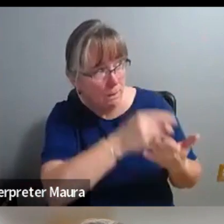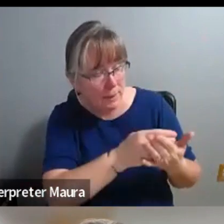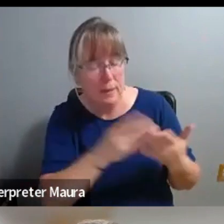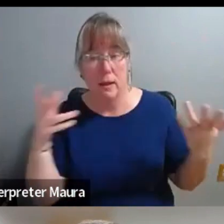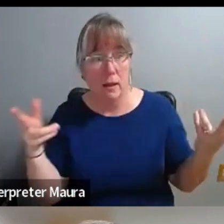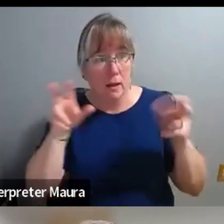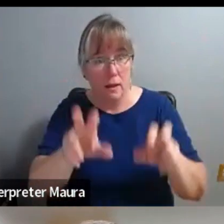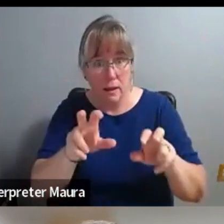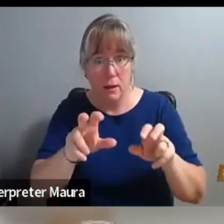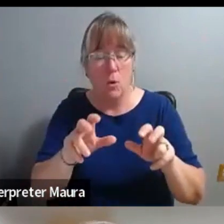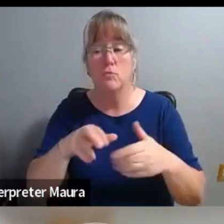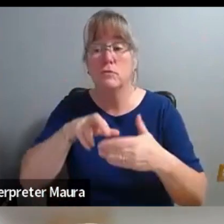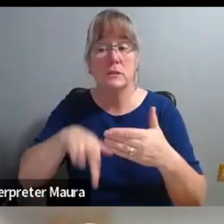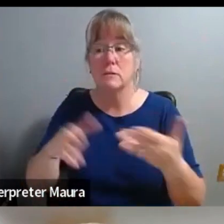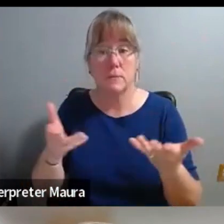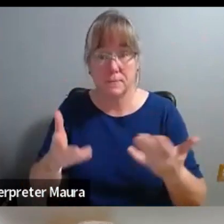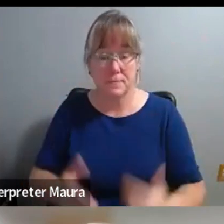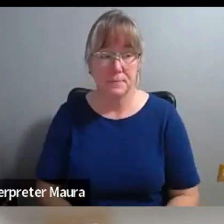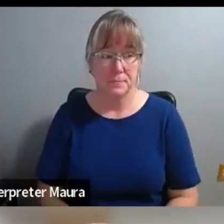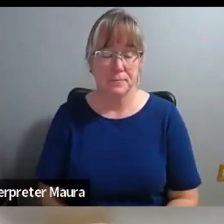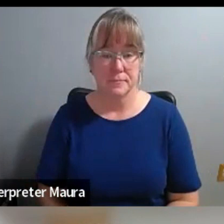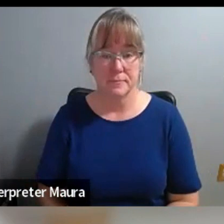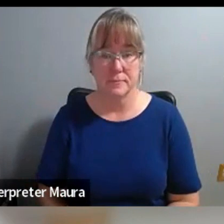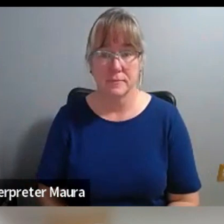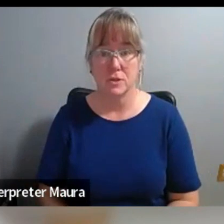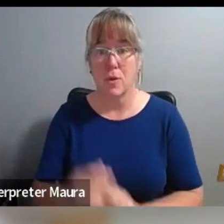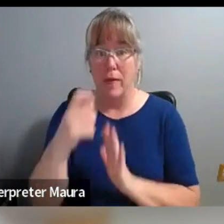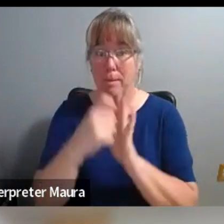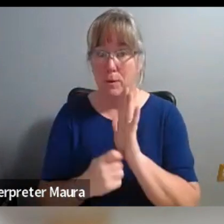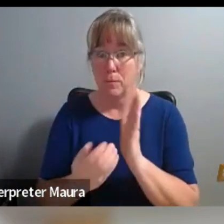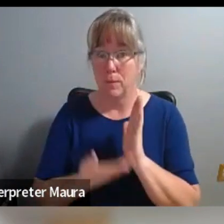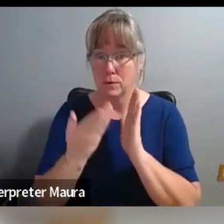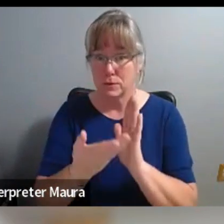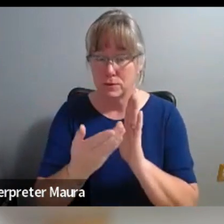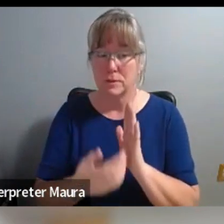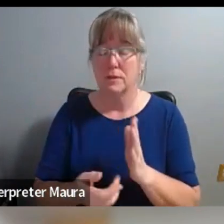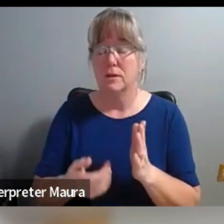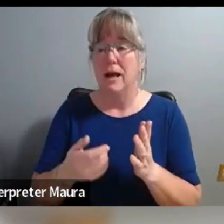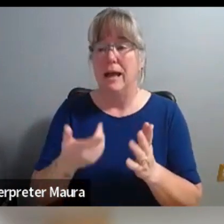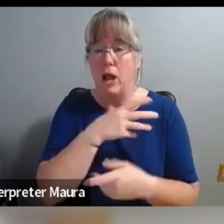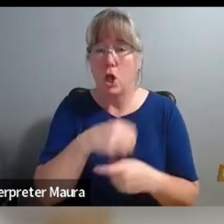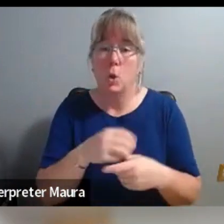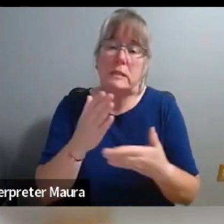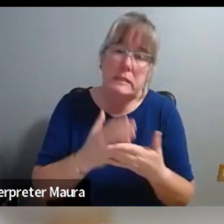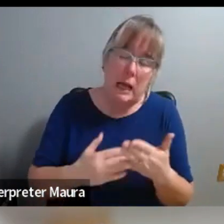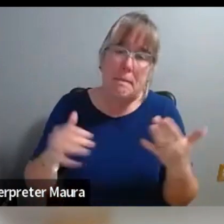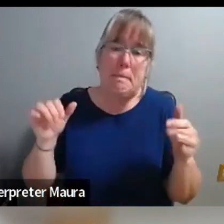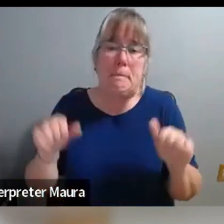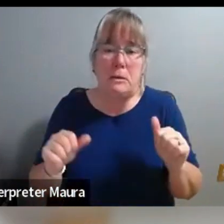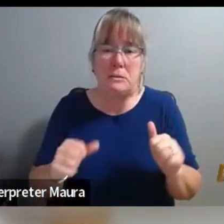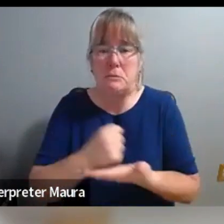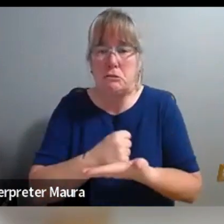uh, so you're writing kind of like possible scripts. This might be about this,